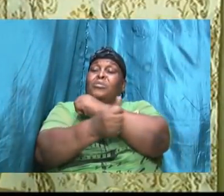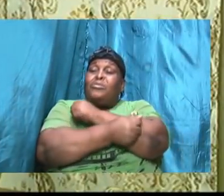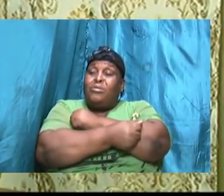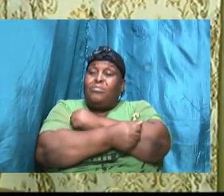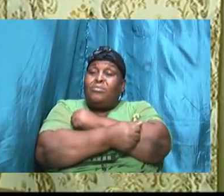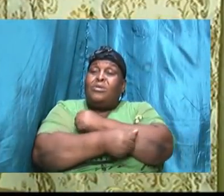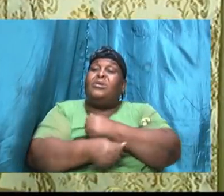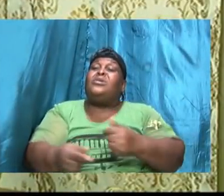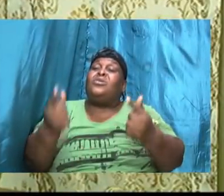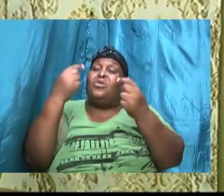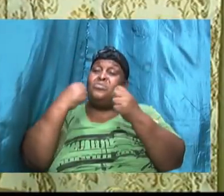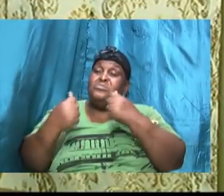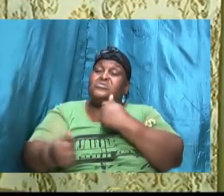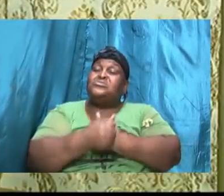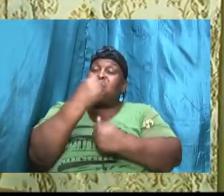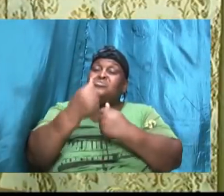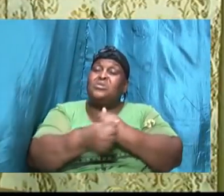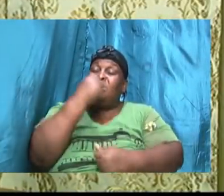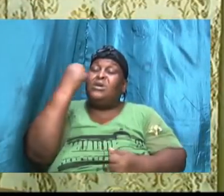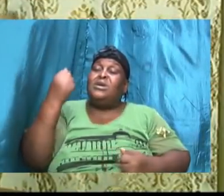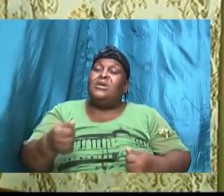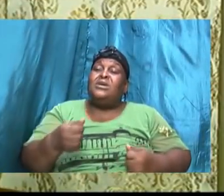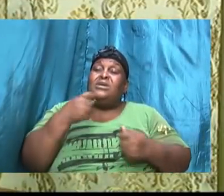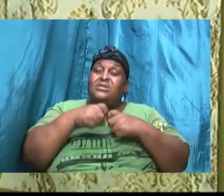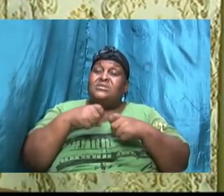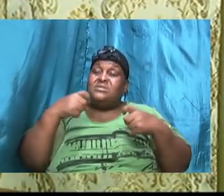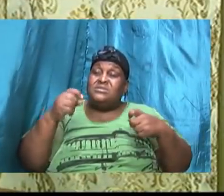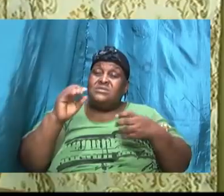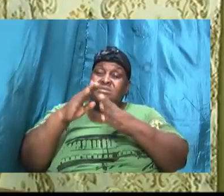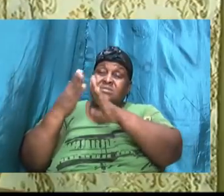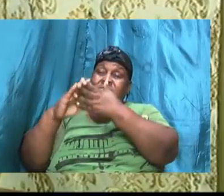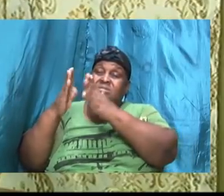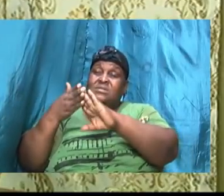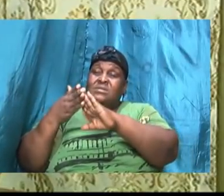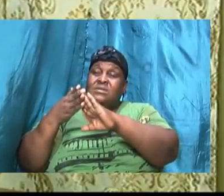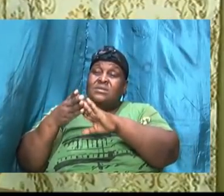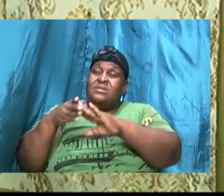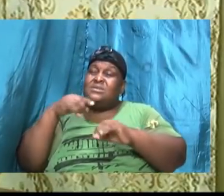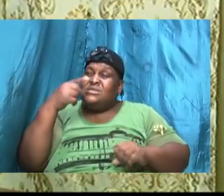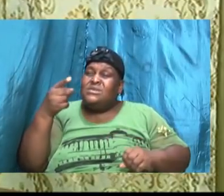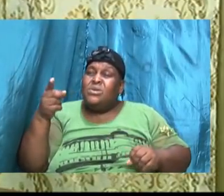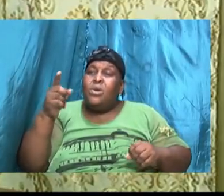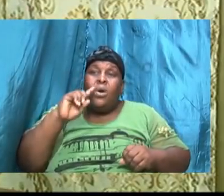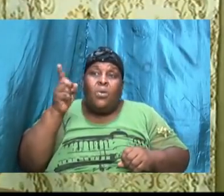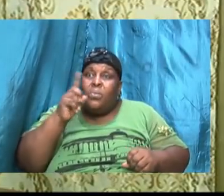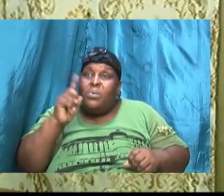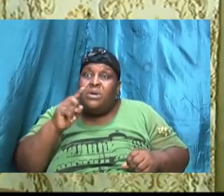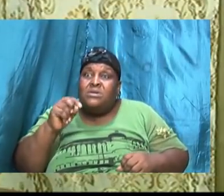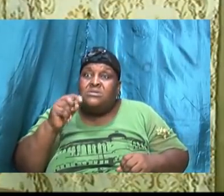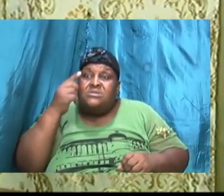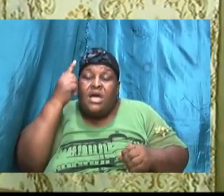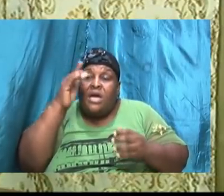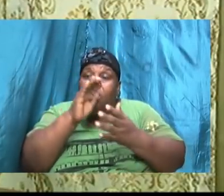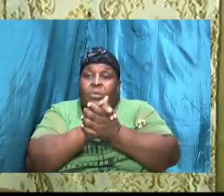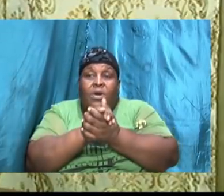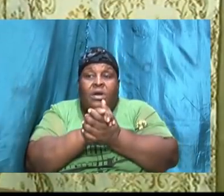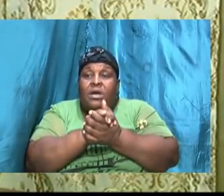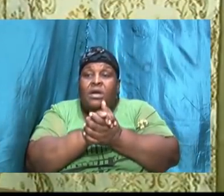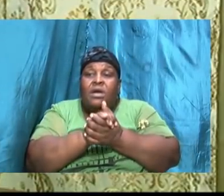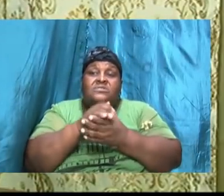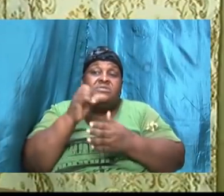Gomorrah they said unto him where is thy wife Sarah and he said behold